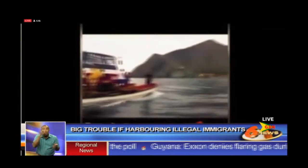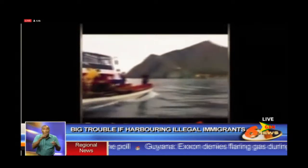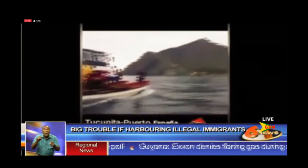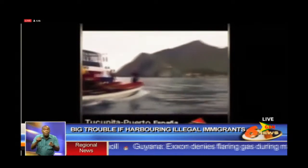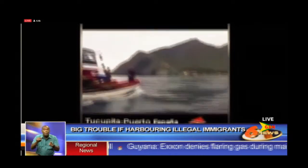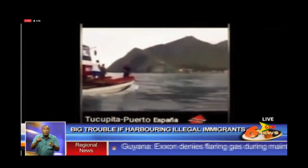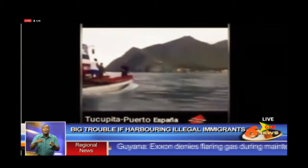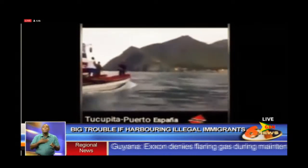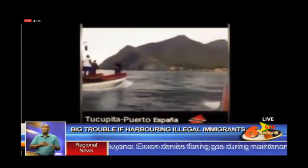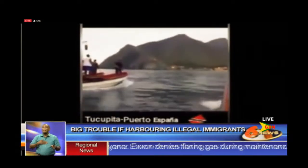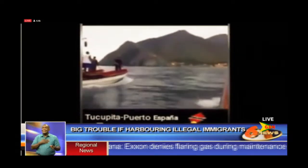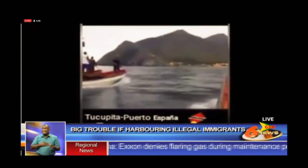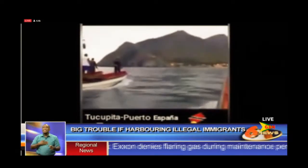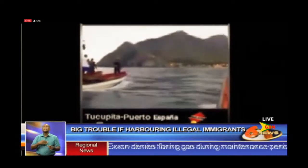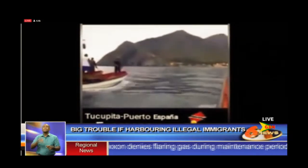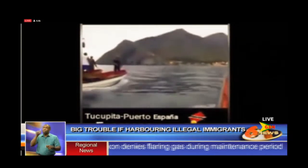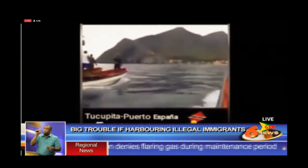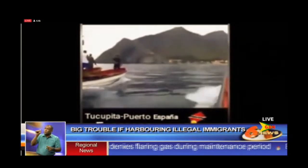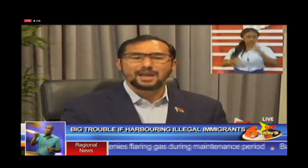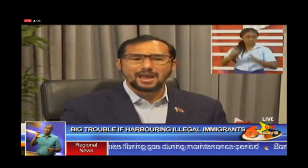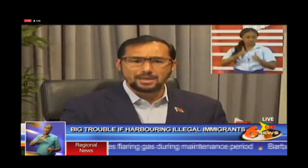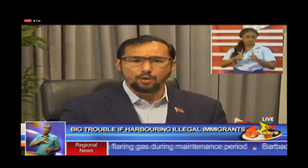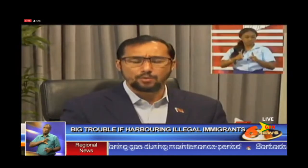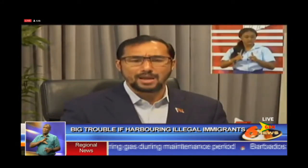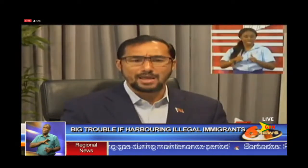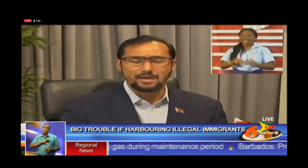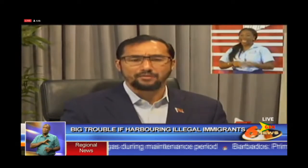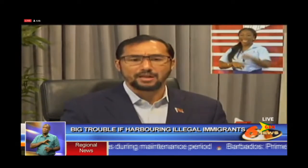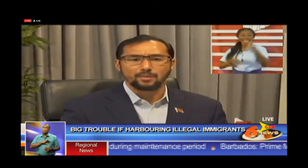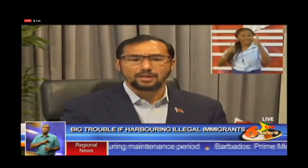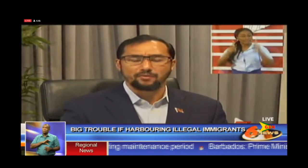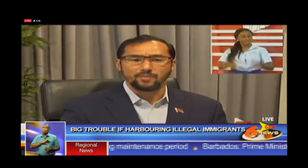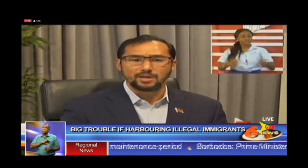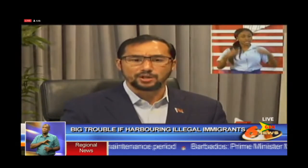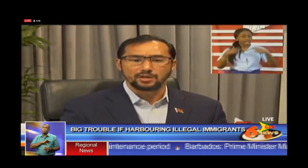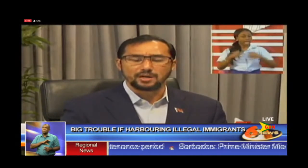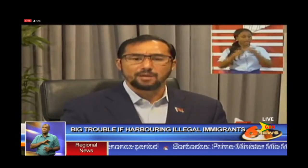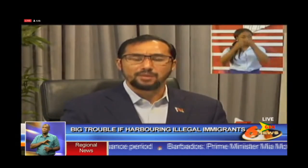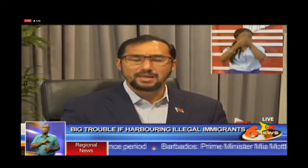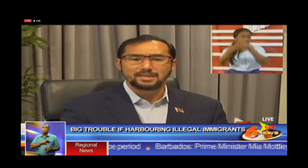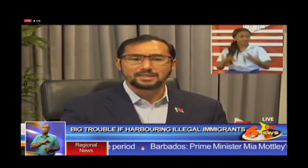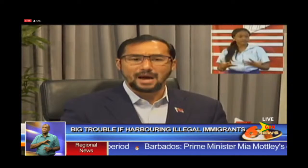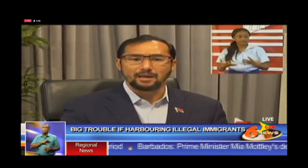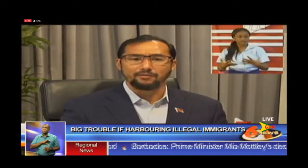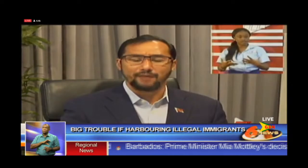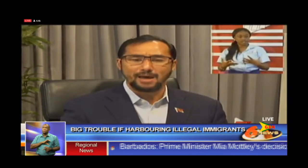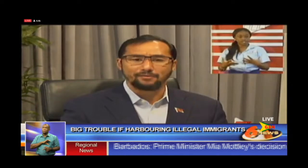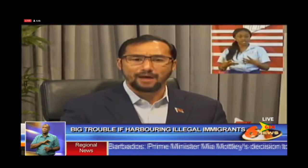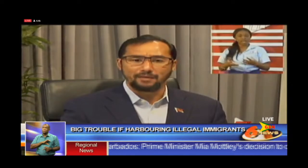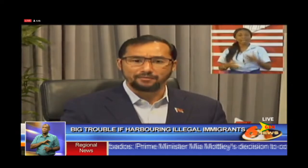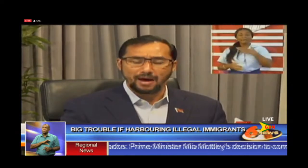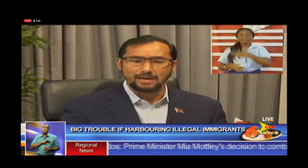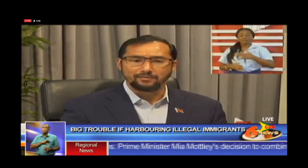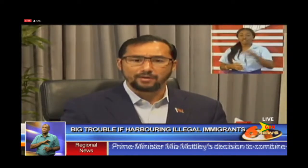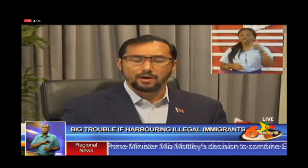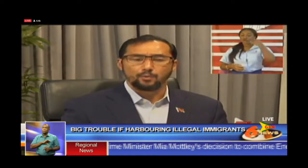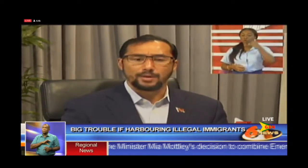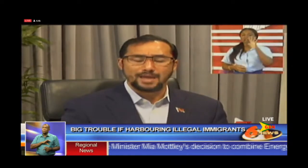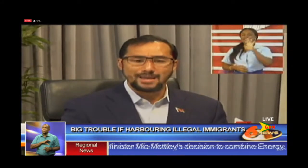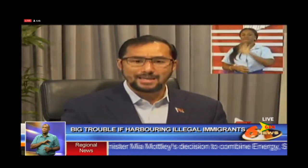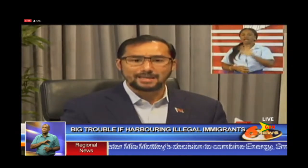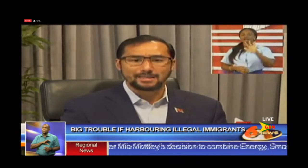activities are asked to inform the police. Anyone with any available information, please dial 555.